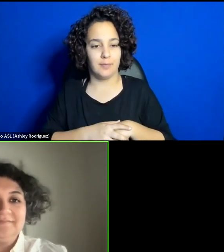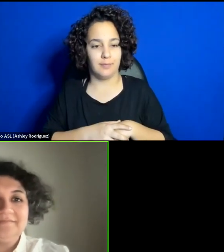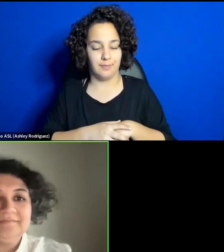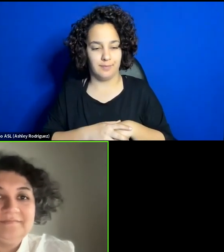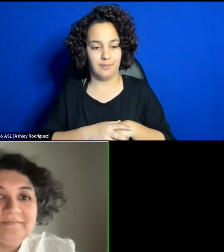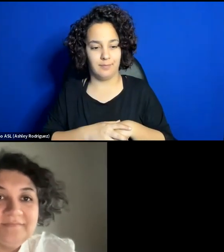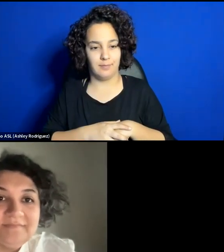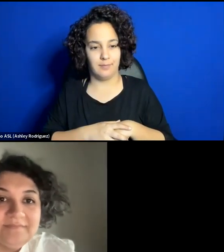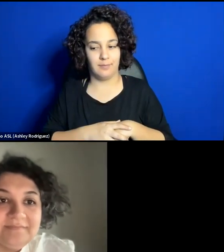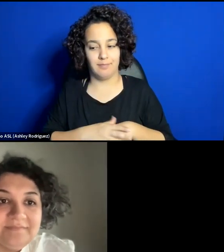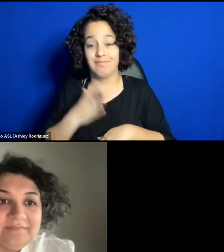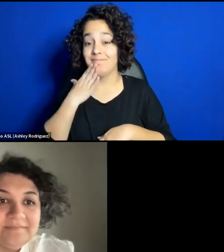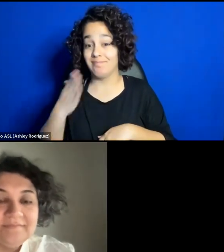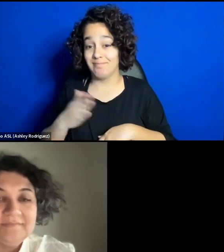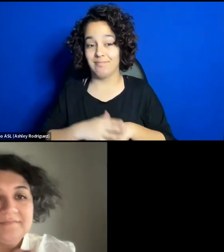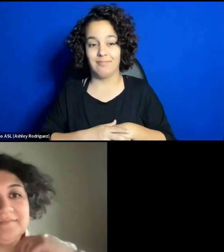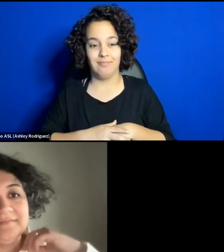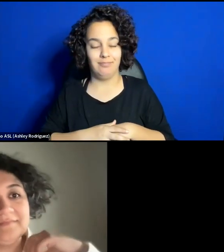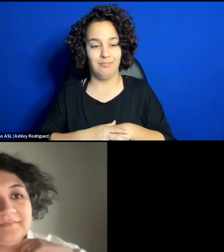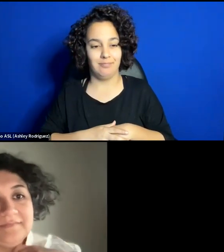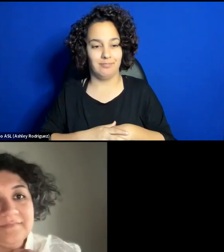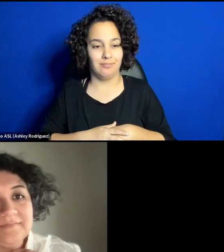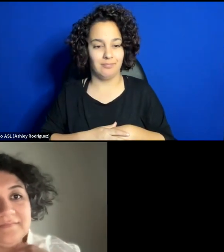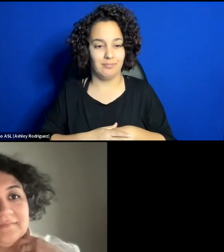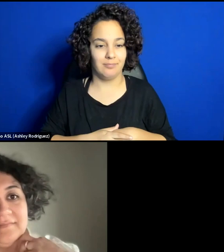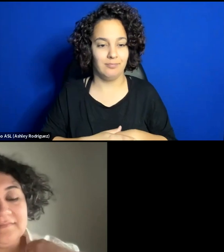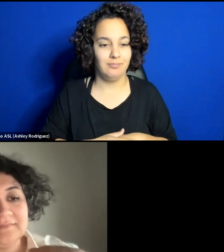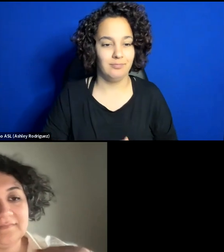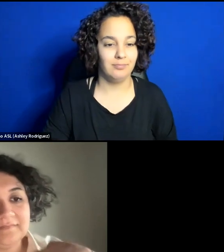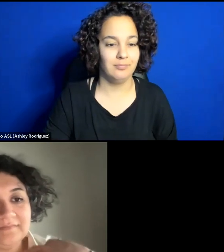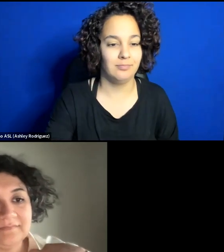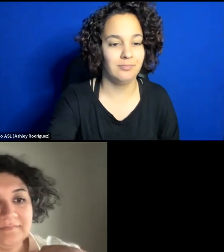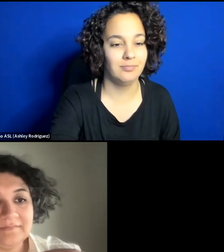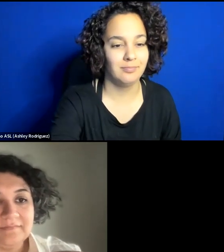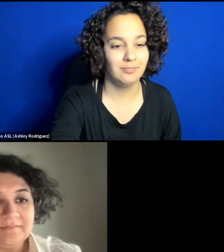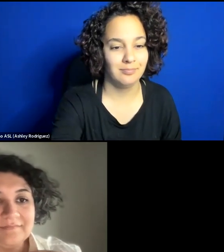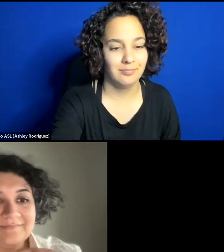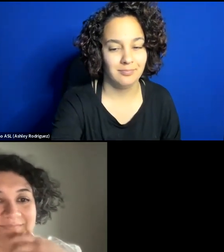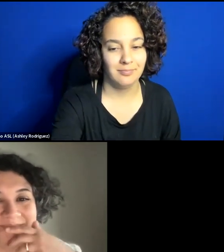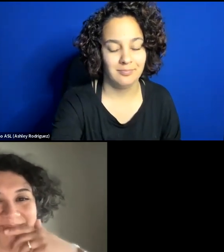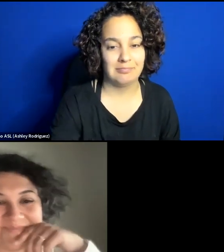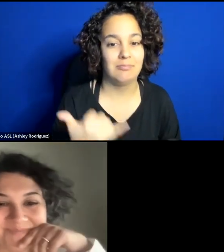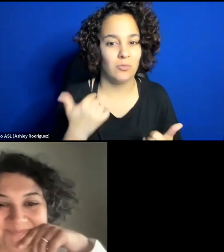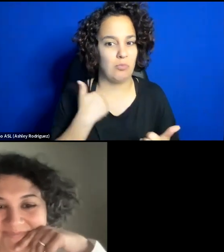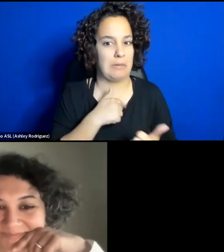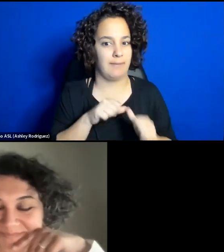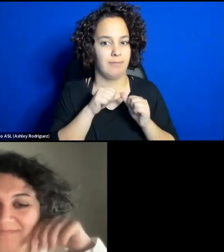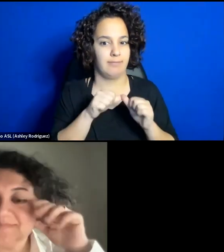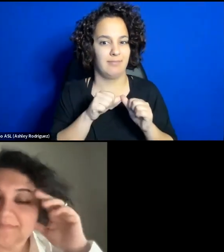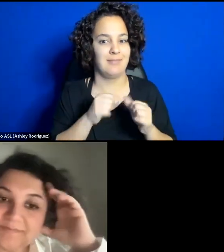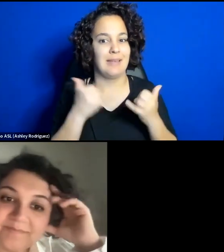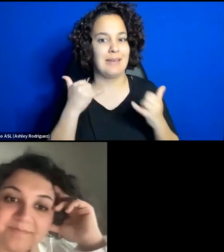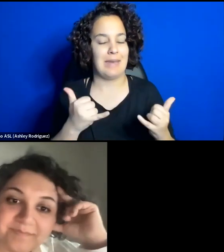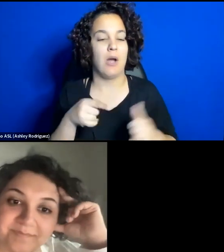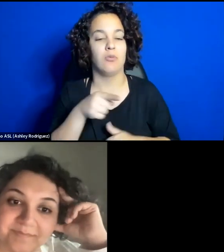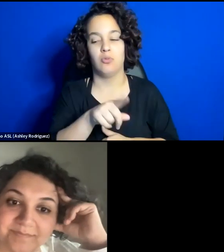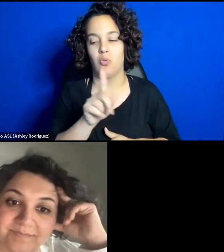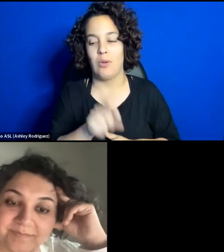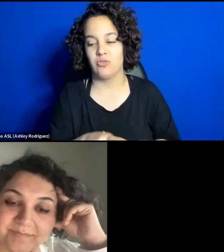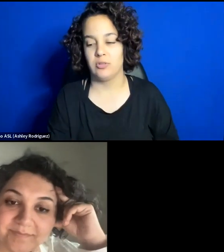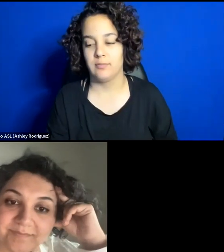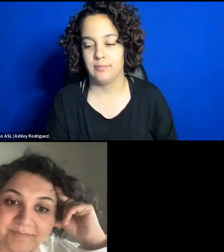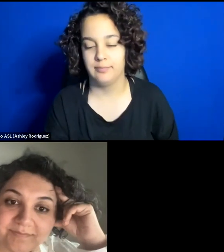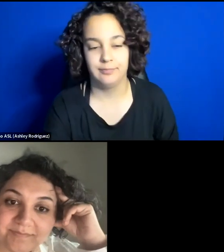Dr. Keshawaz, Thank you. Dr. Keshawaz, Let's move on today because we're in the interest of time to the question. Dr.